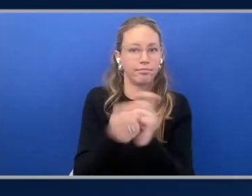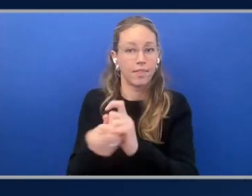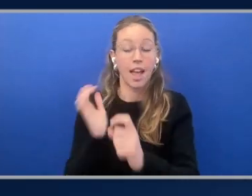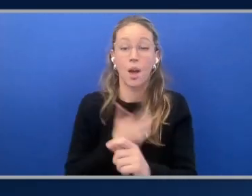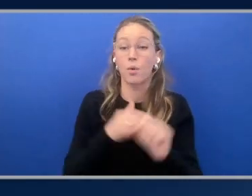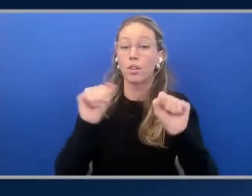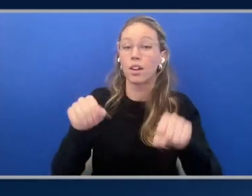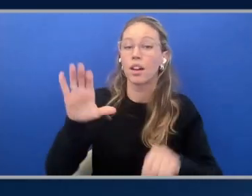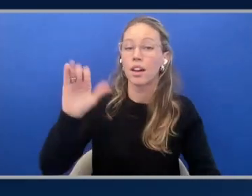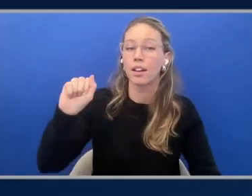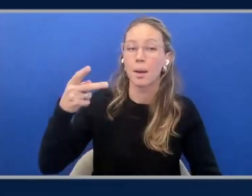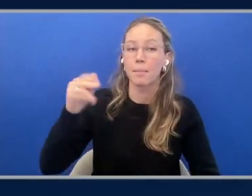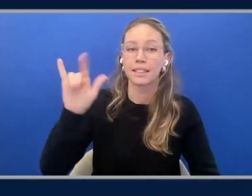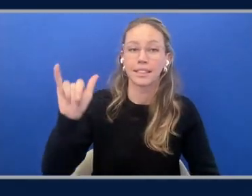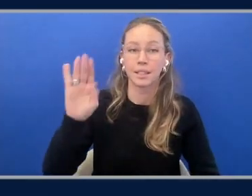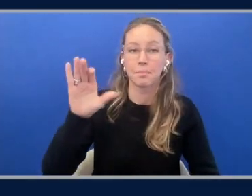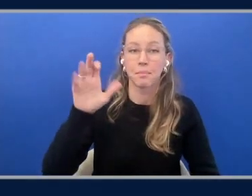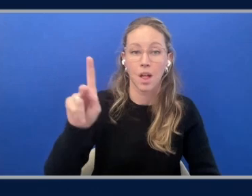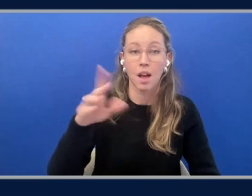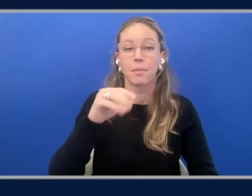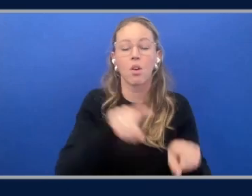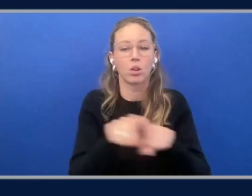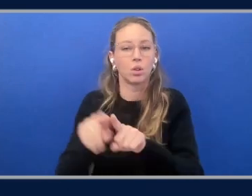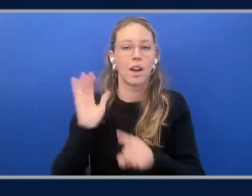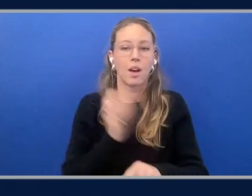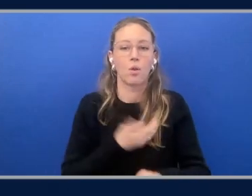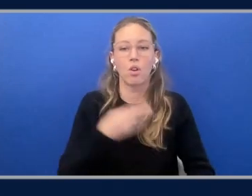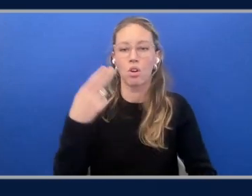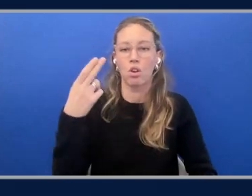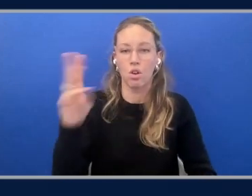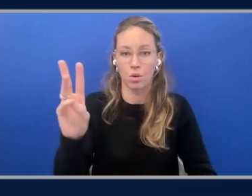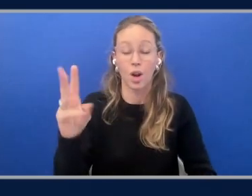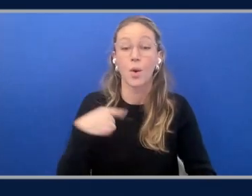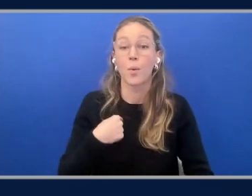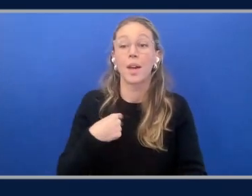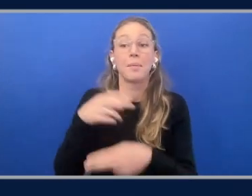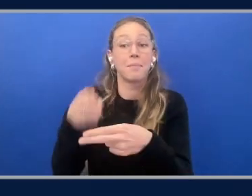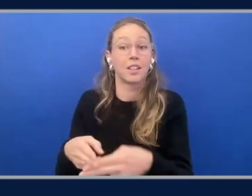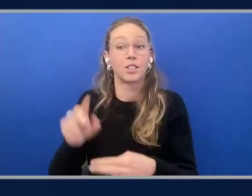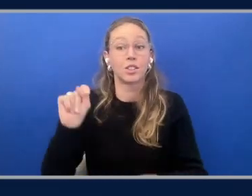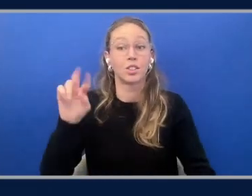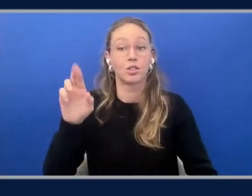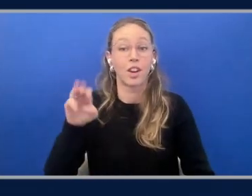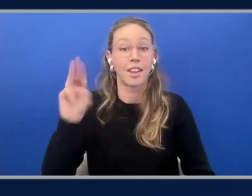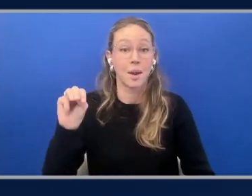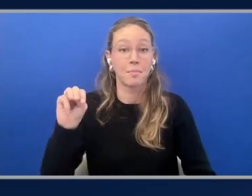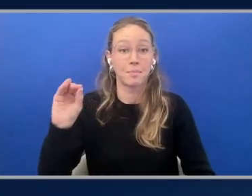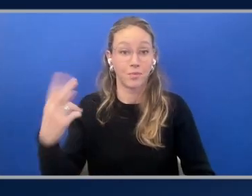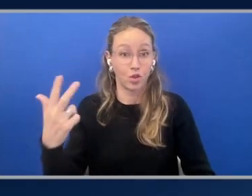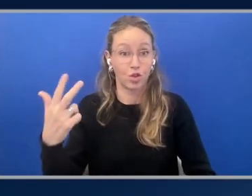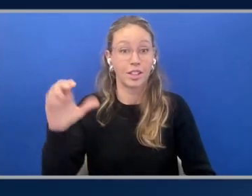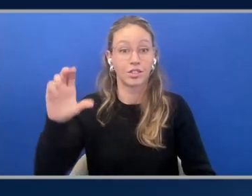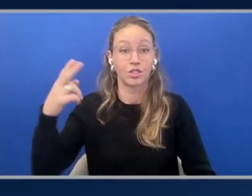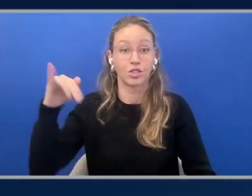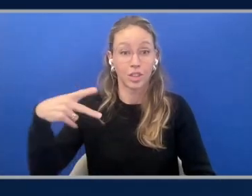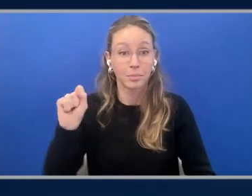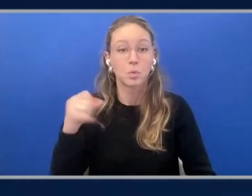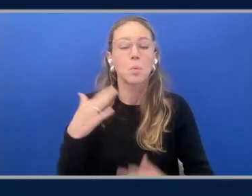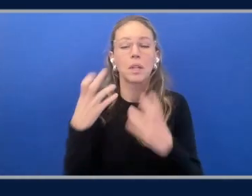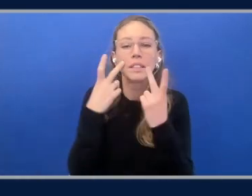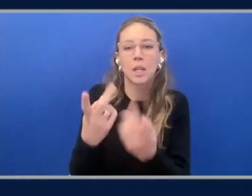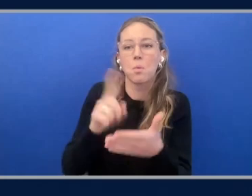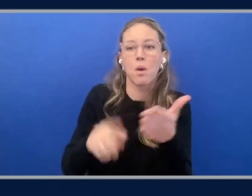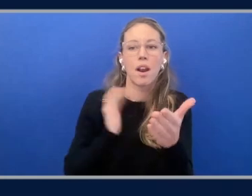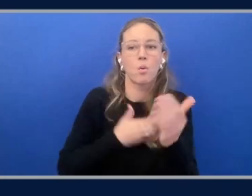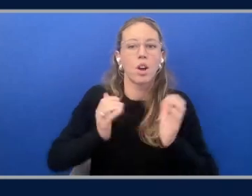box solution but also our hardware over time, right? So we already announced Tranium 3 chips, and I think we're looking to see what our customers are doing next,